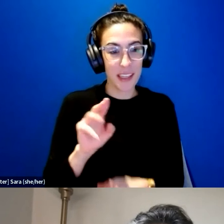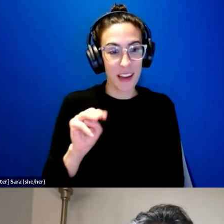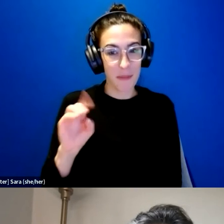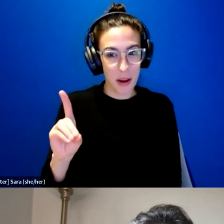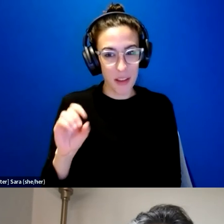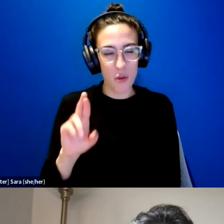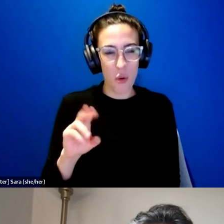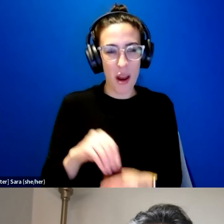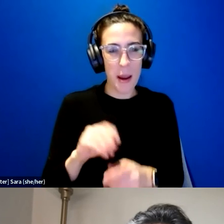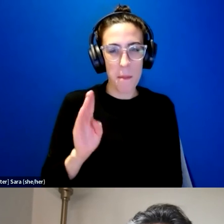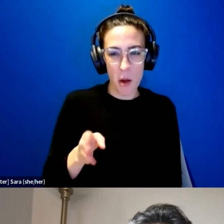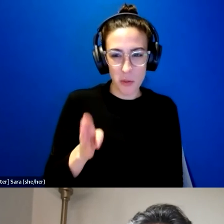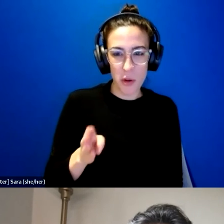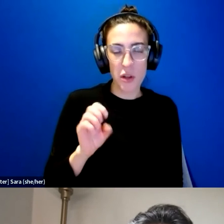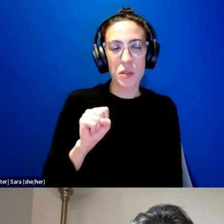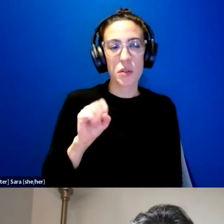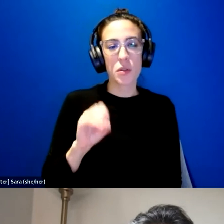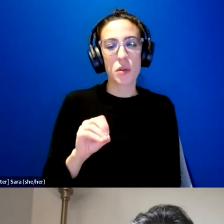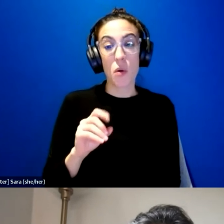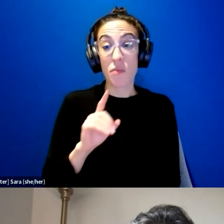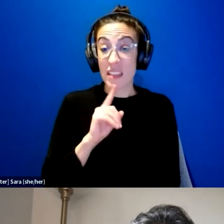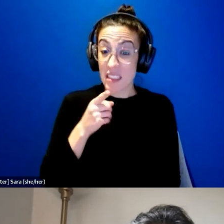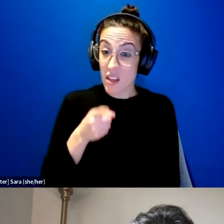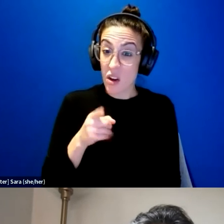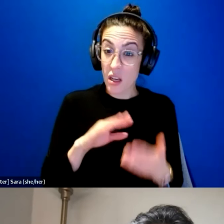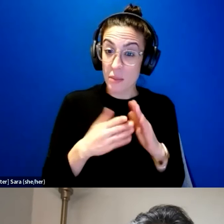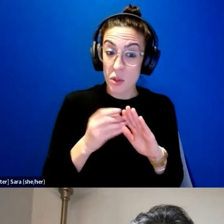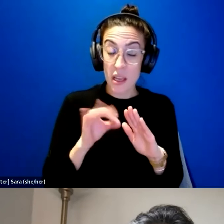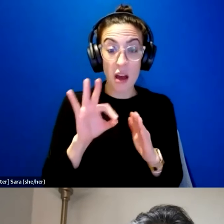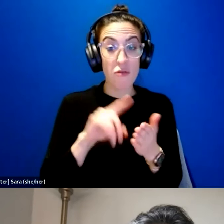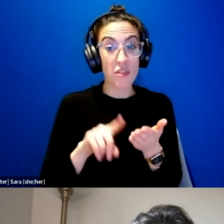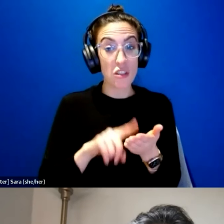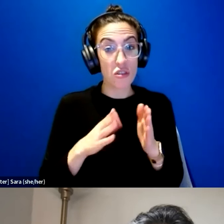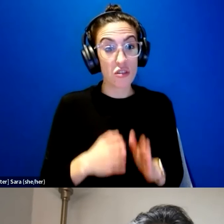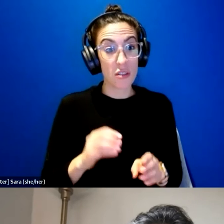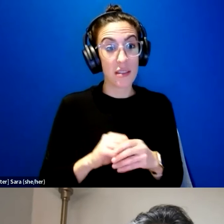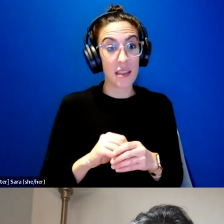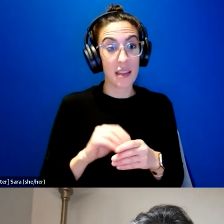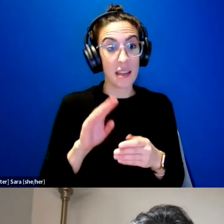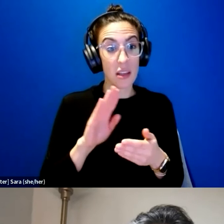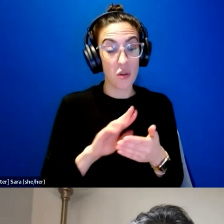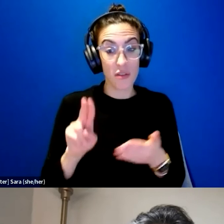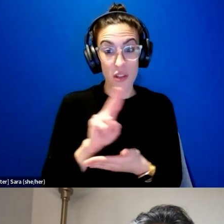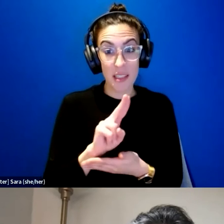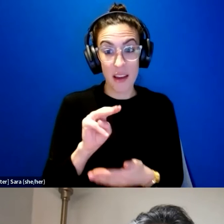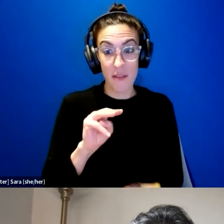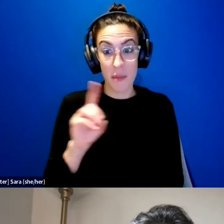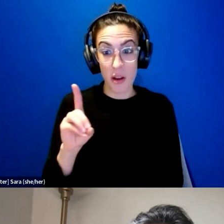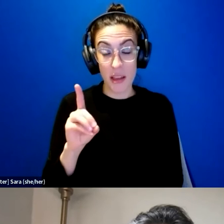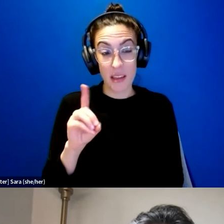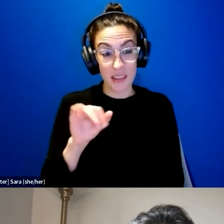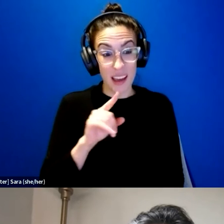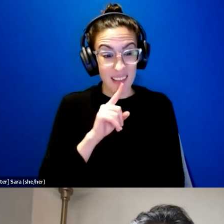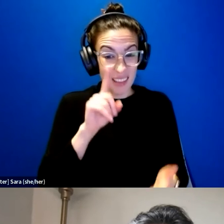Baltimore. So is there a community of researchers in the University of Maryland that is exploring broader subjects?